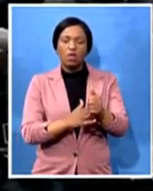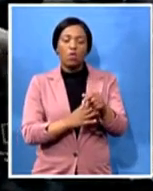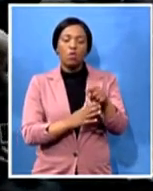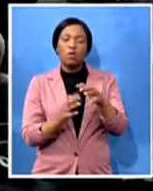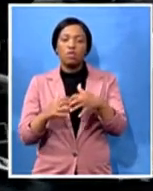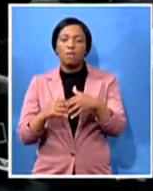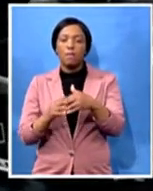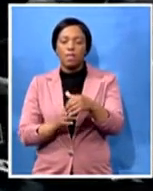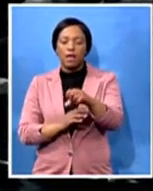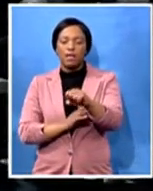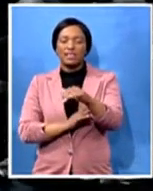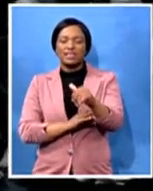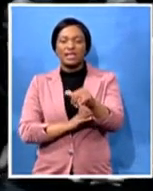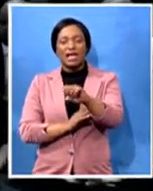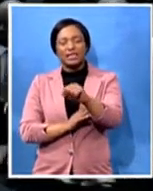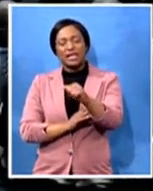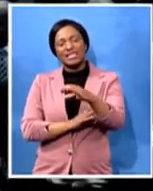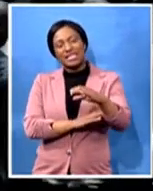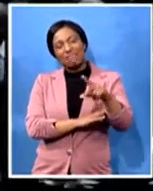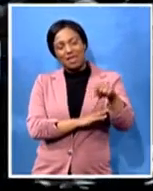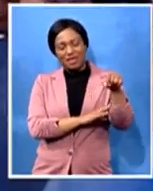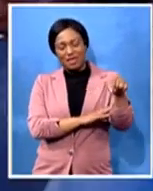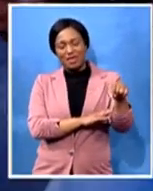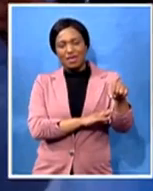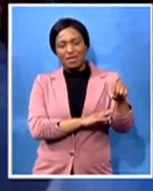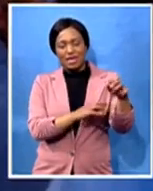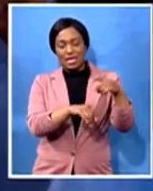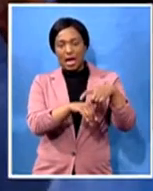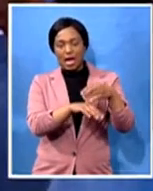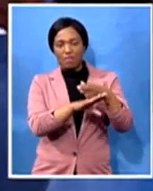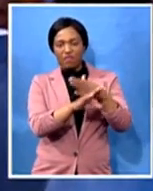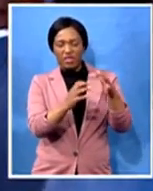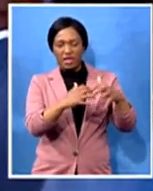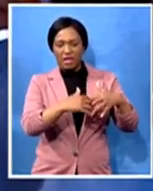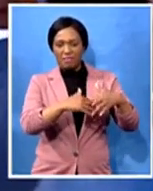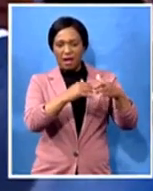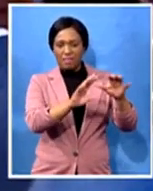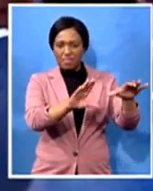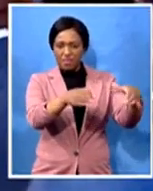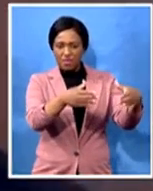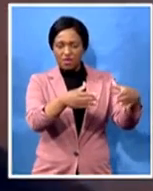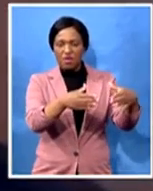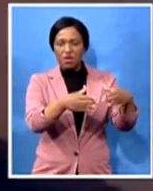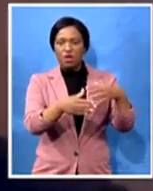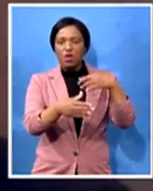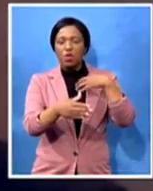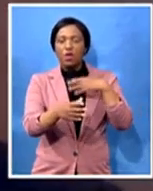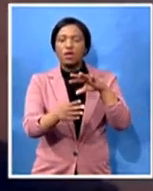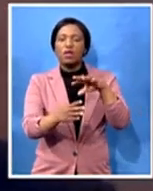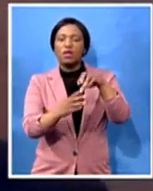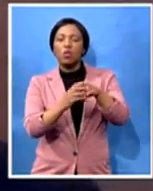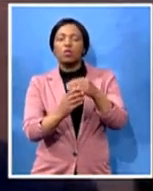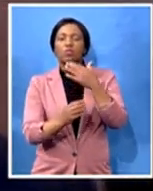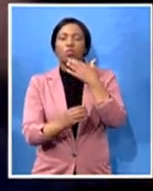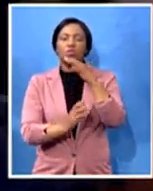when you are serving there with the likes of ruth fest and others and